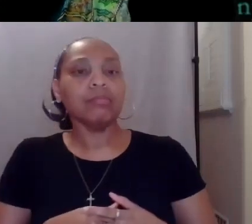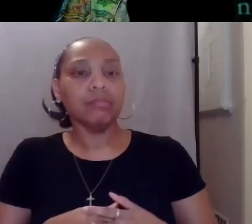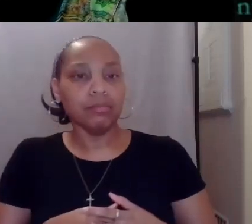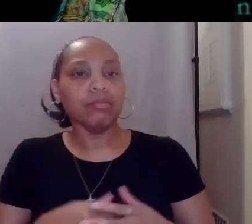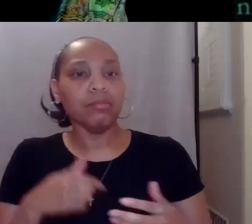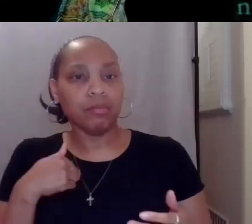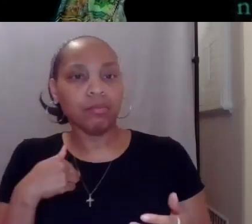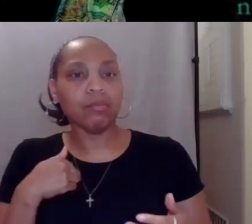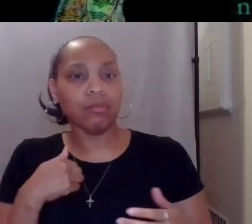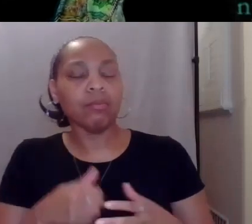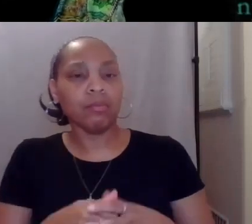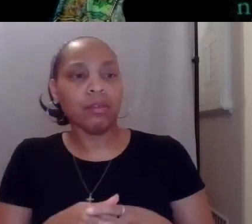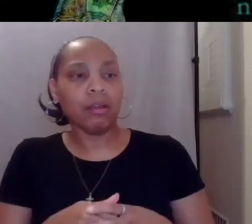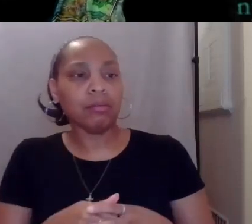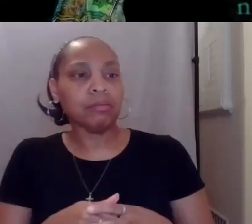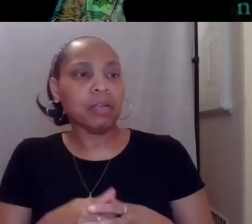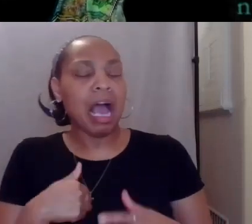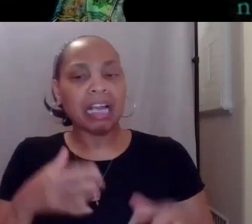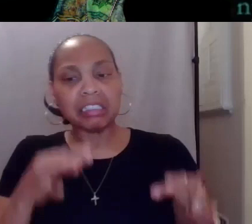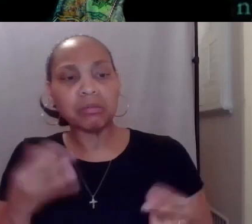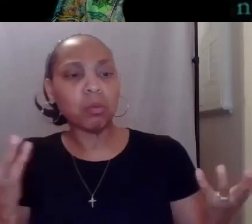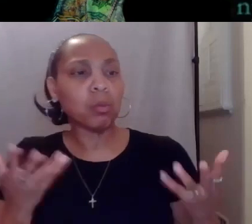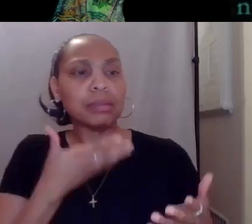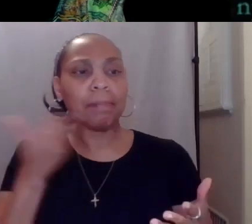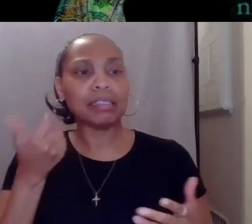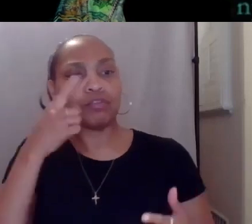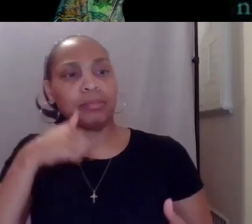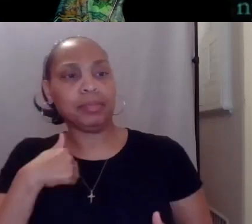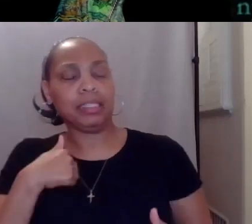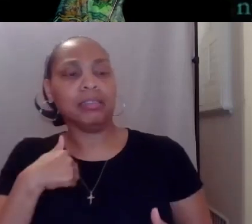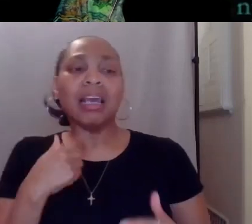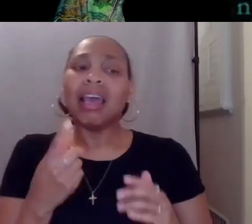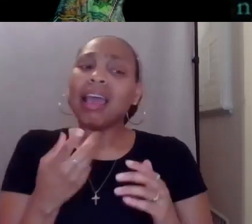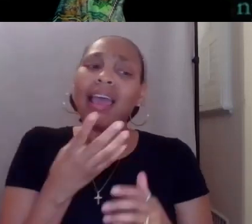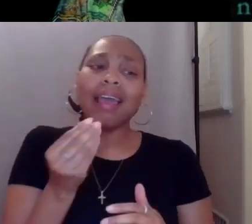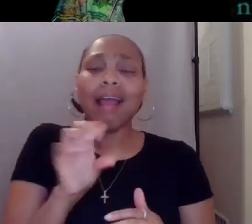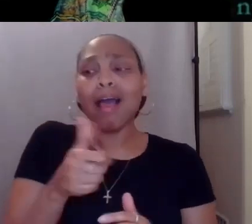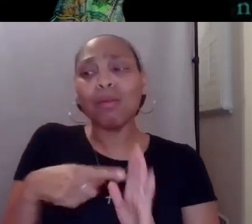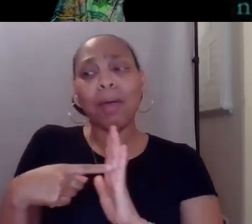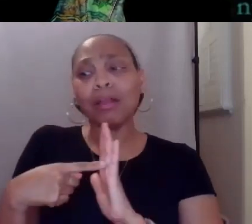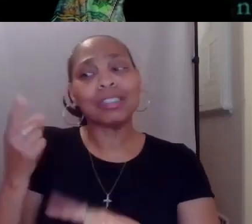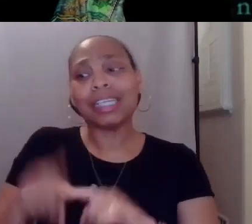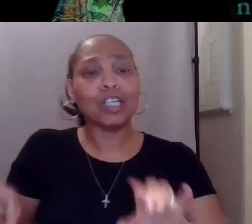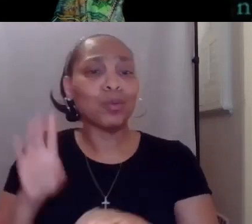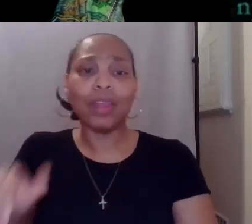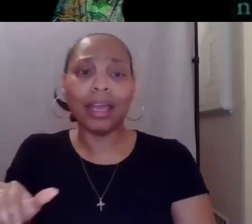best for me, which you can't often do in other models. Additionally,